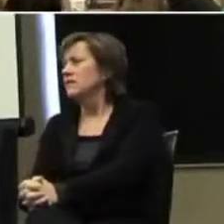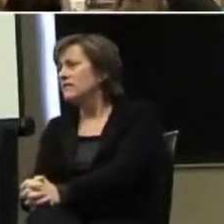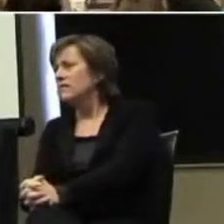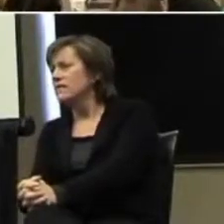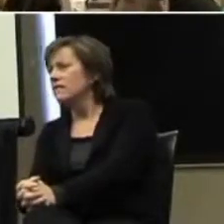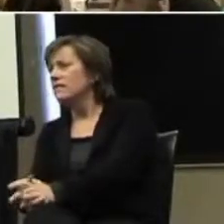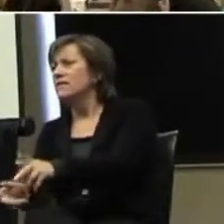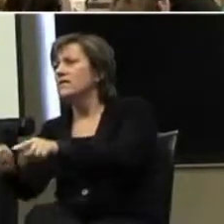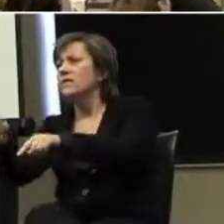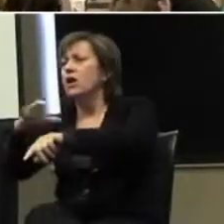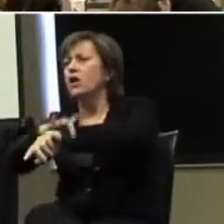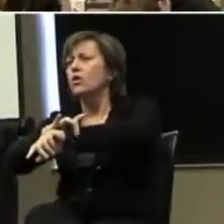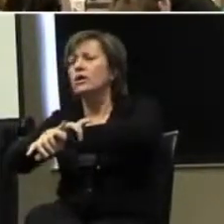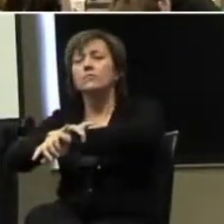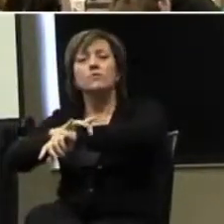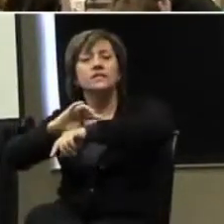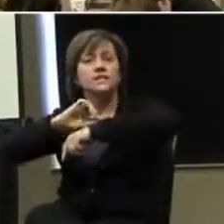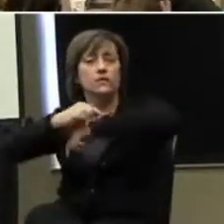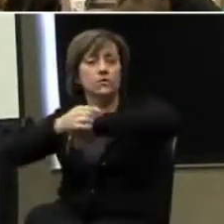Do what?